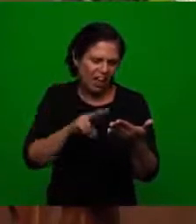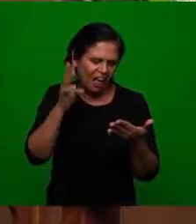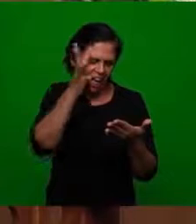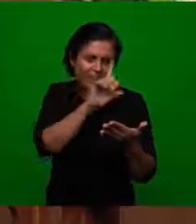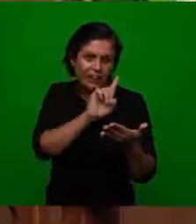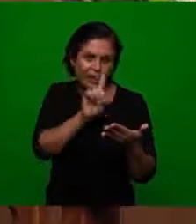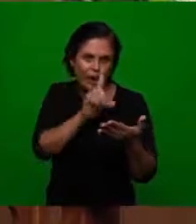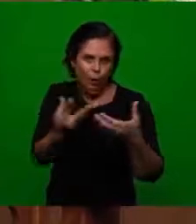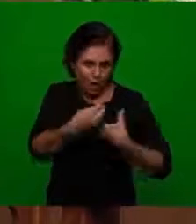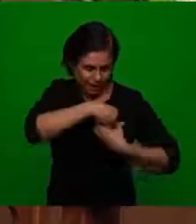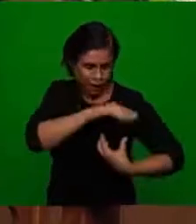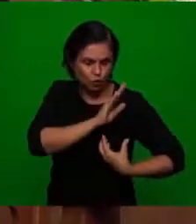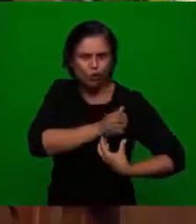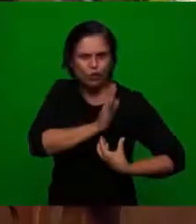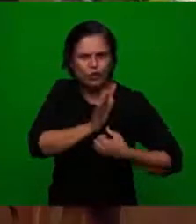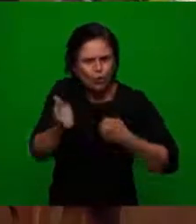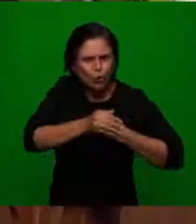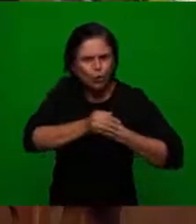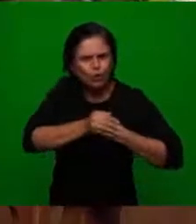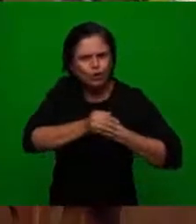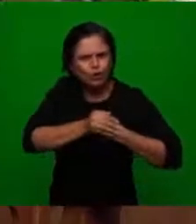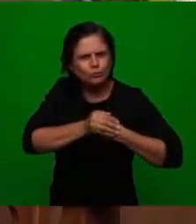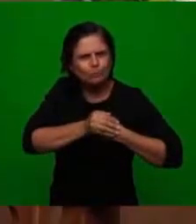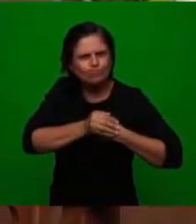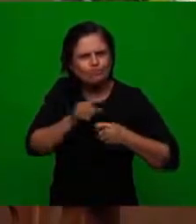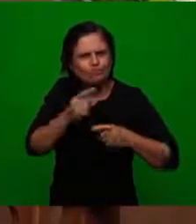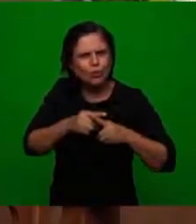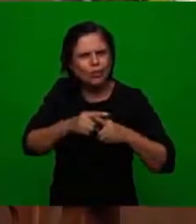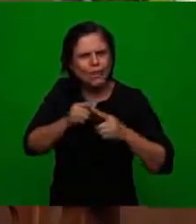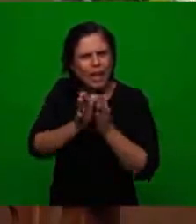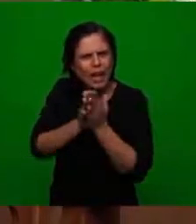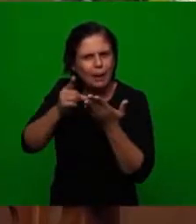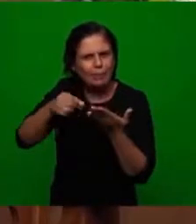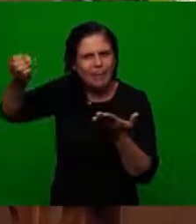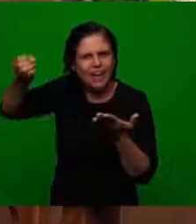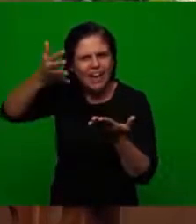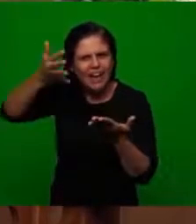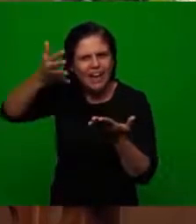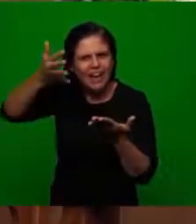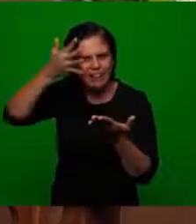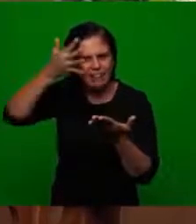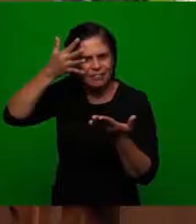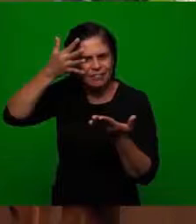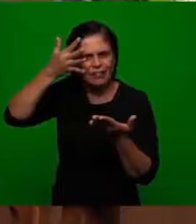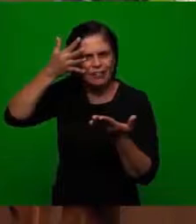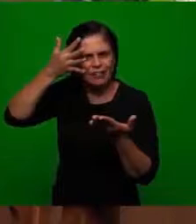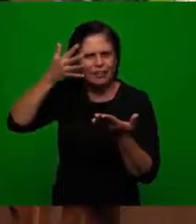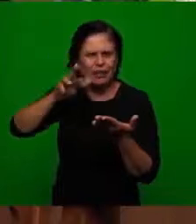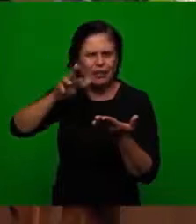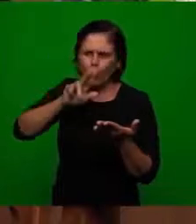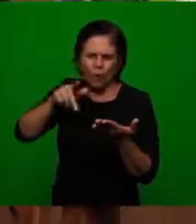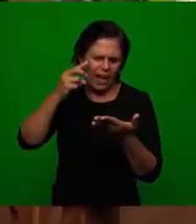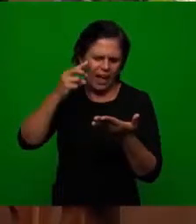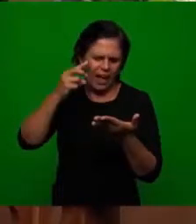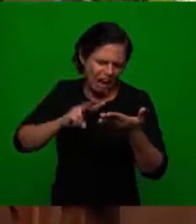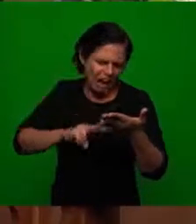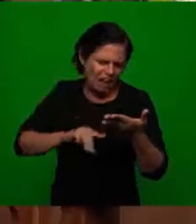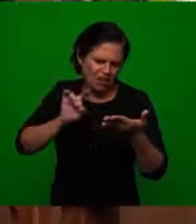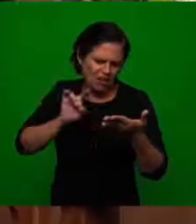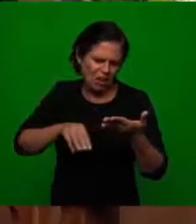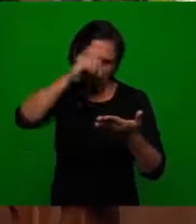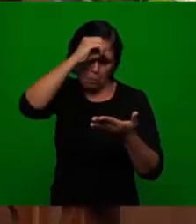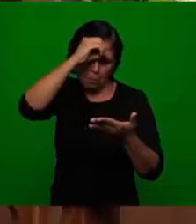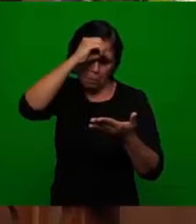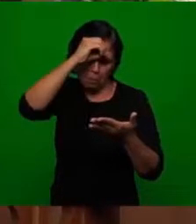that nobody will remove it's a revealed word and it's in the heart it's not a word that was dictated it's